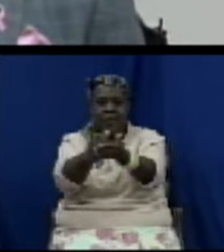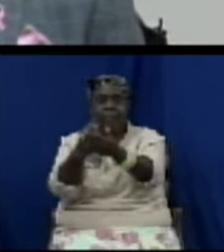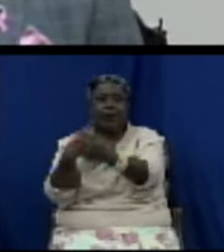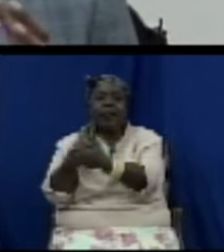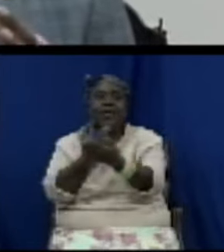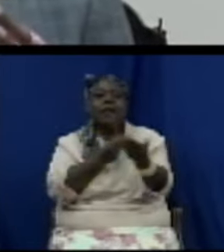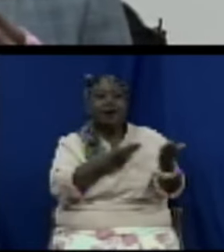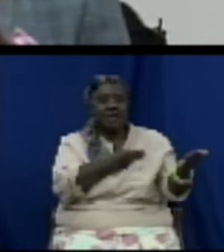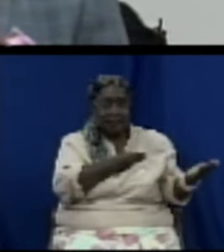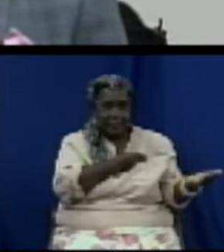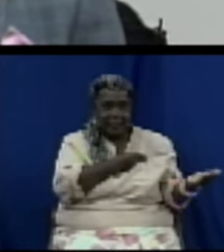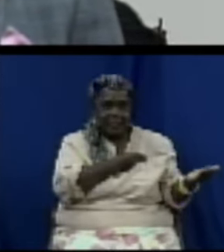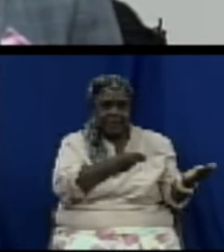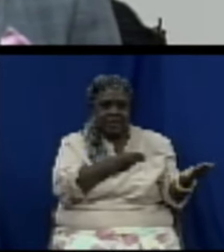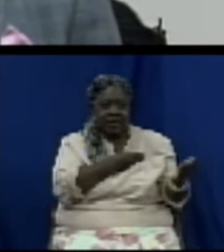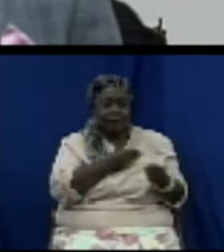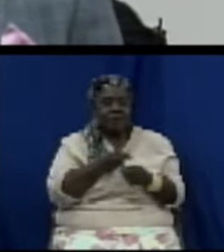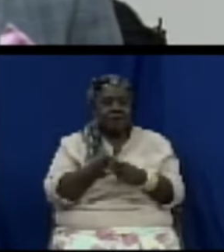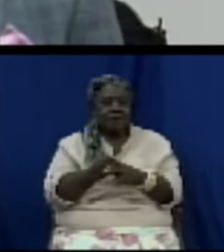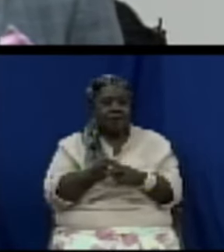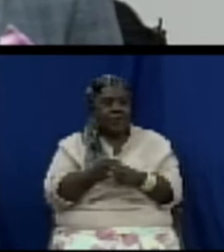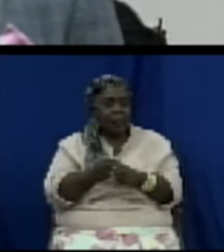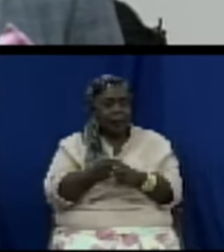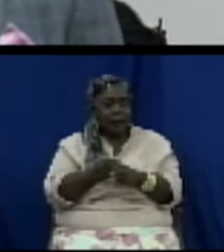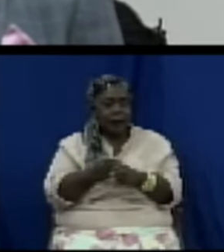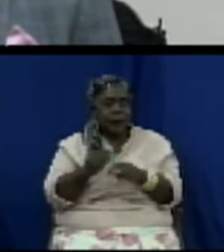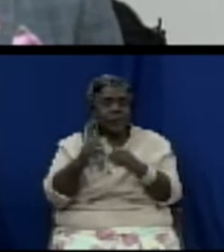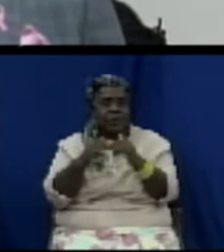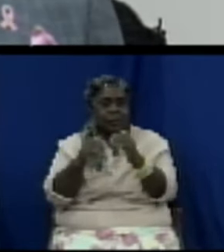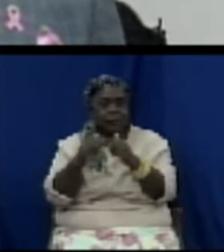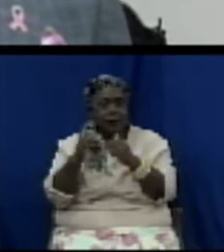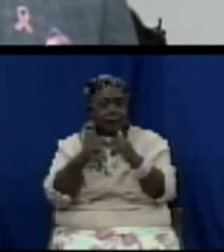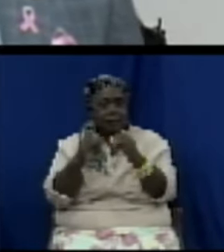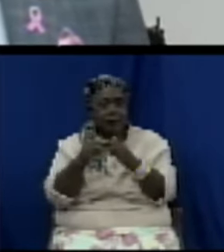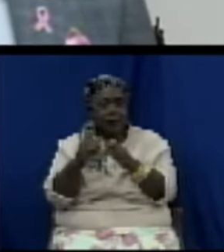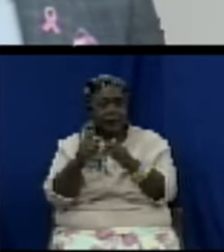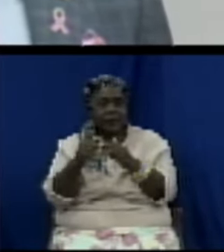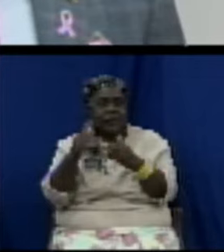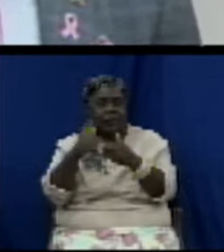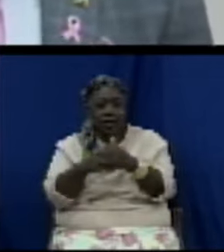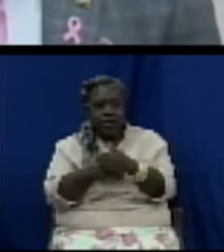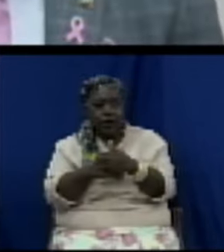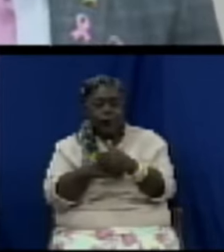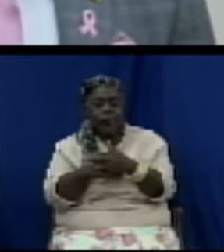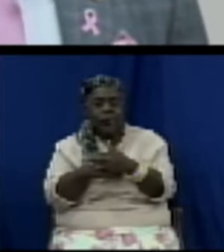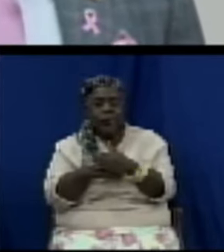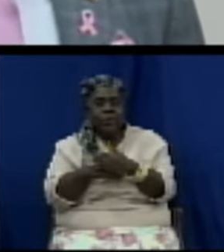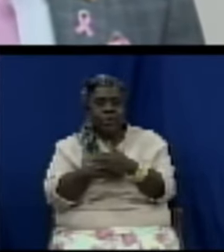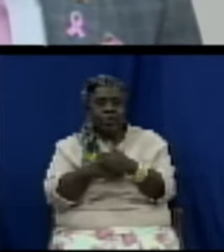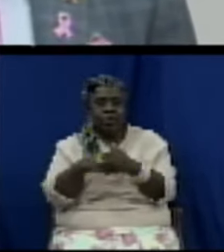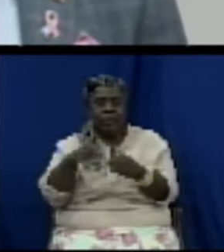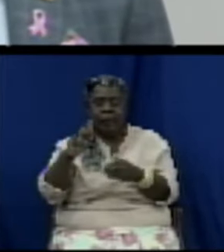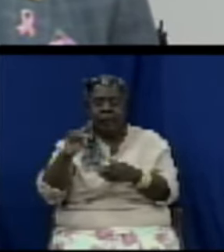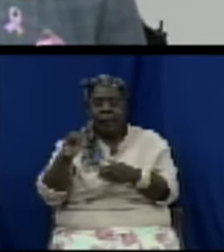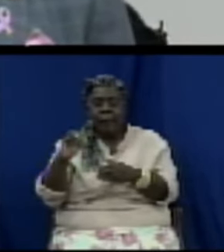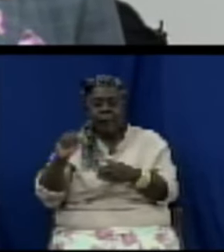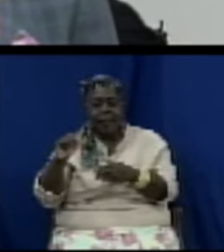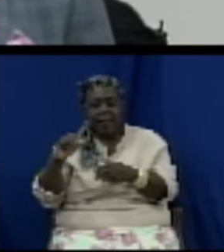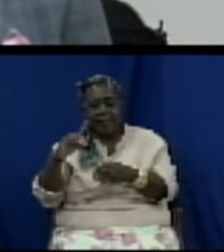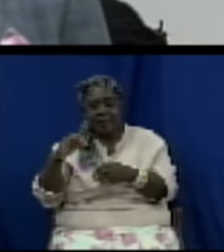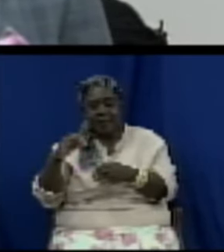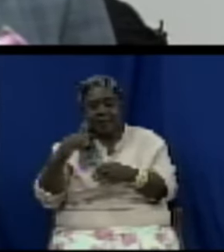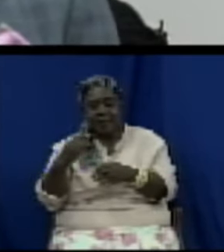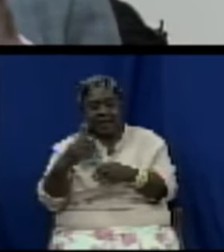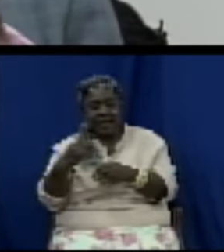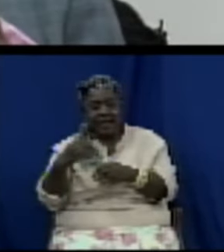hoping to have that cath lab built and sent to St. Kitts and Nevis. It would almost be a plug-in and ready